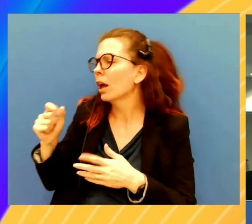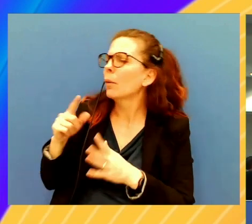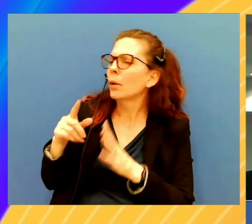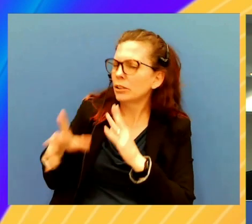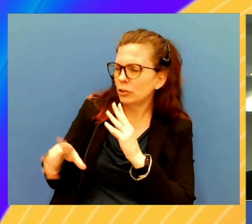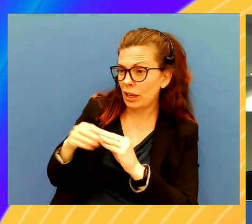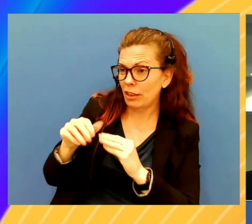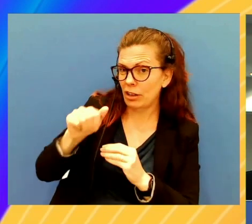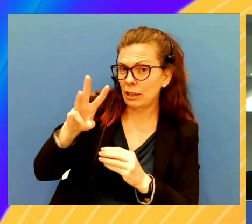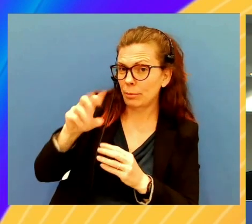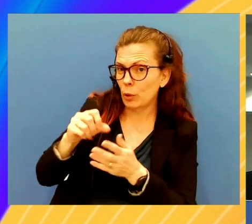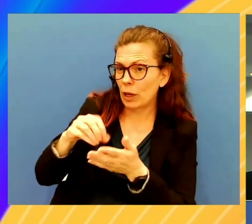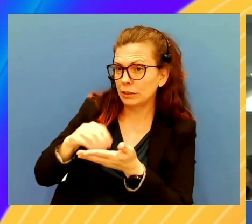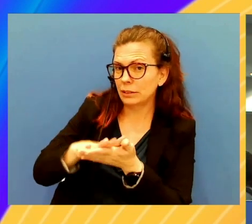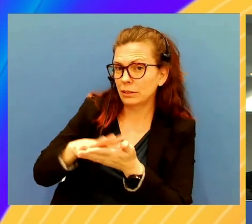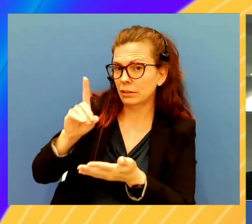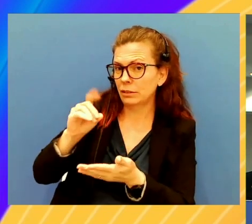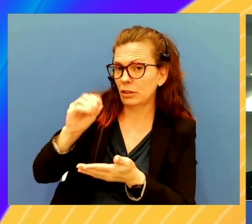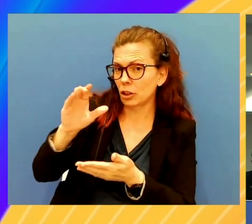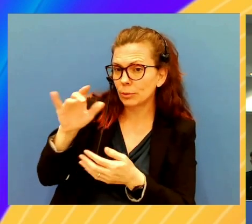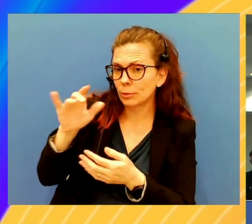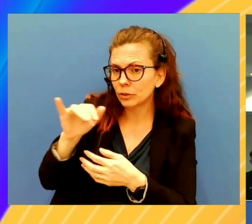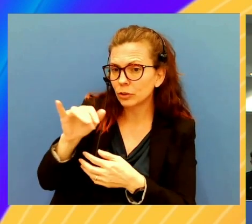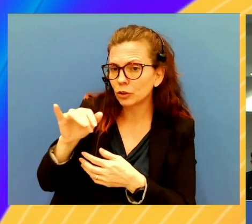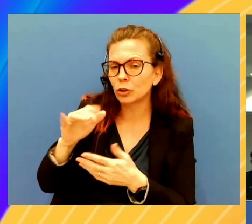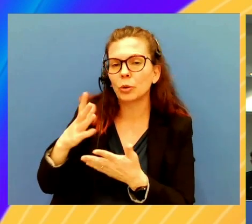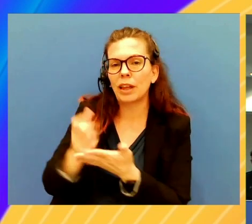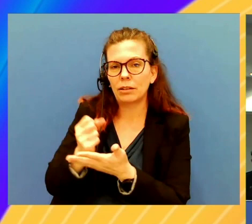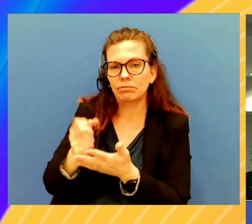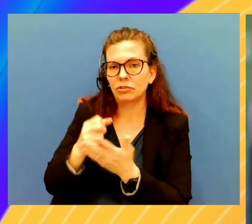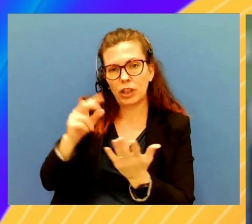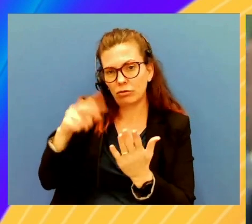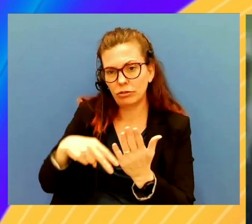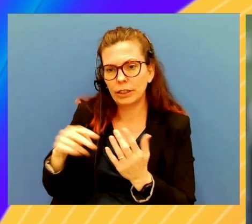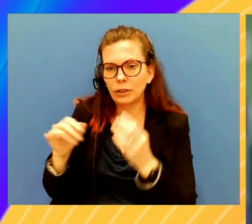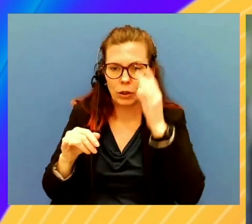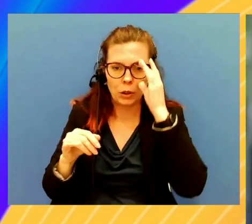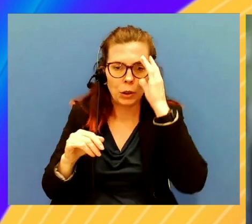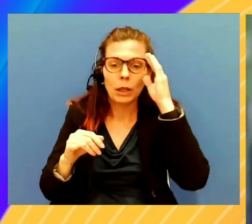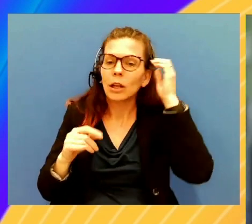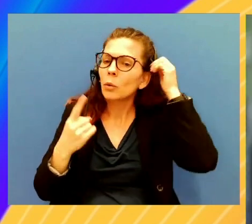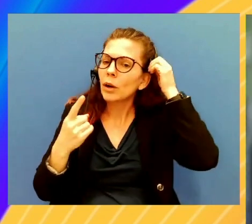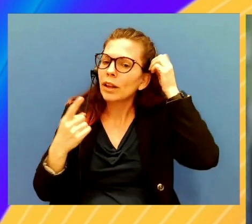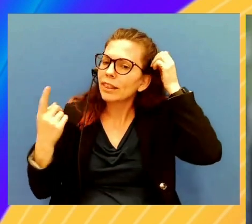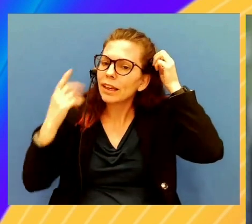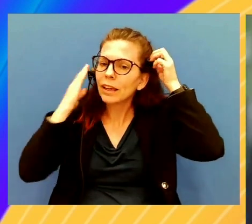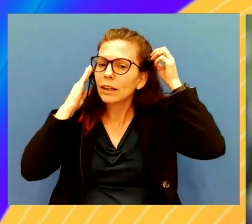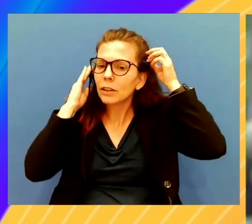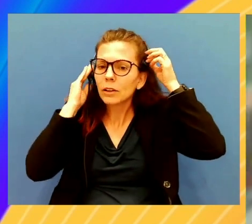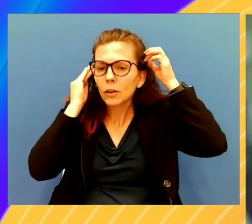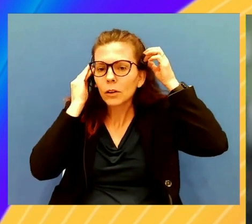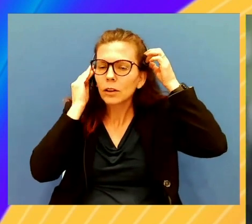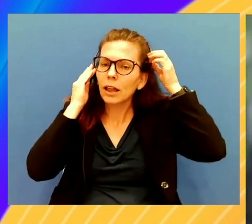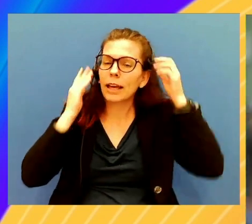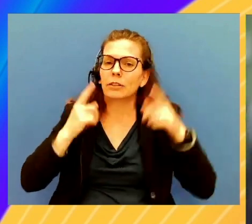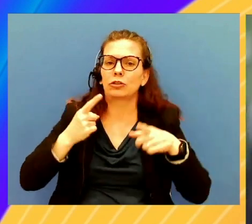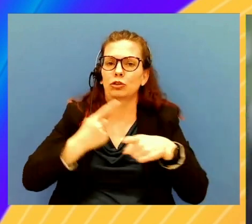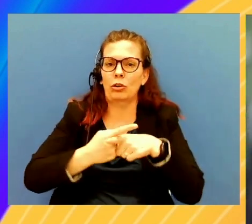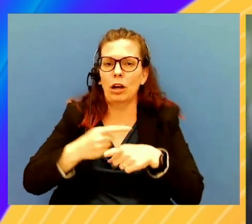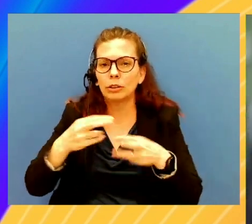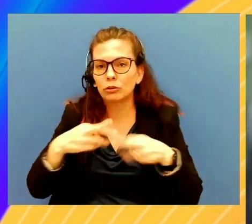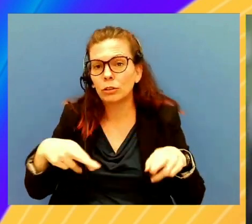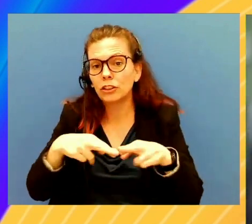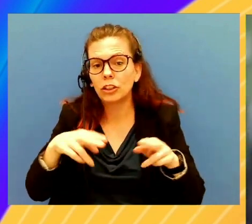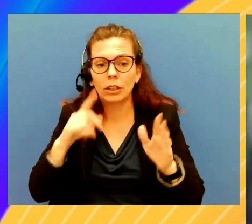as well that you can actually leverage to look at cross-account observability. There's one other thing like cross-account and cross-region observability, which